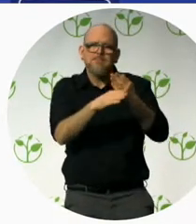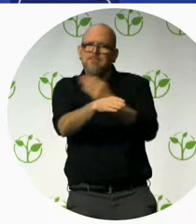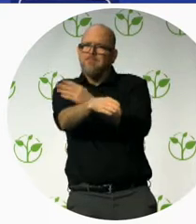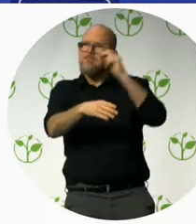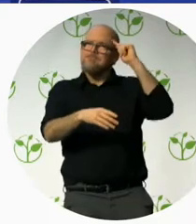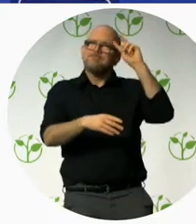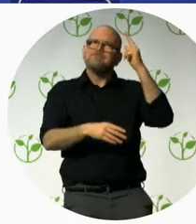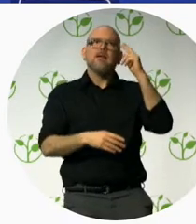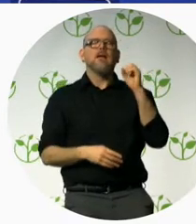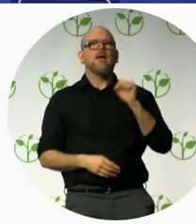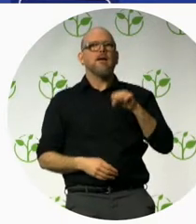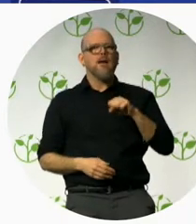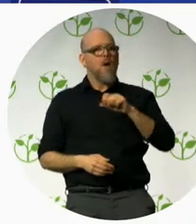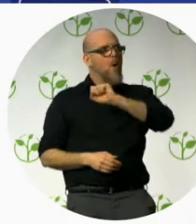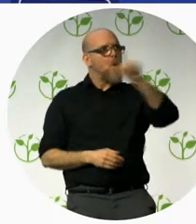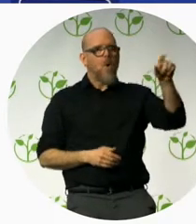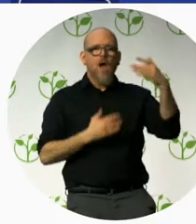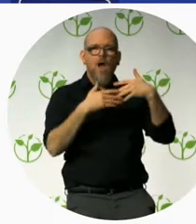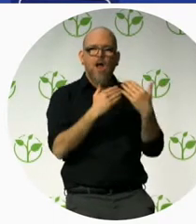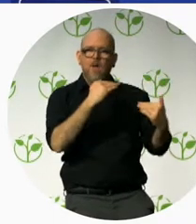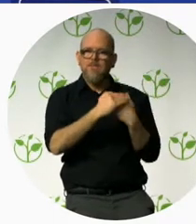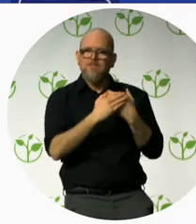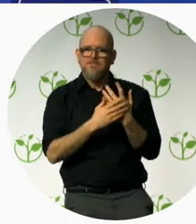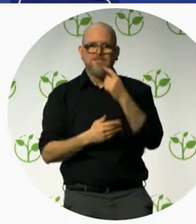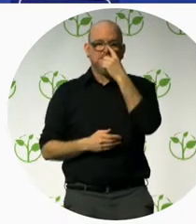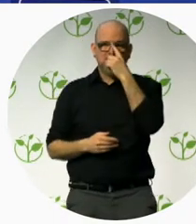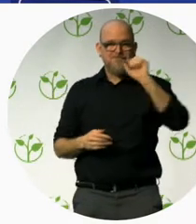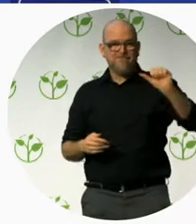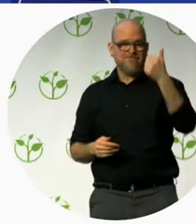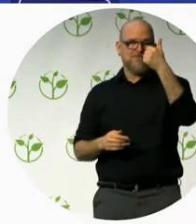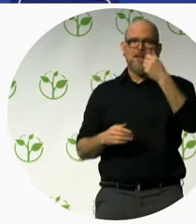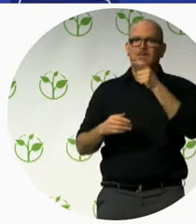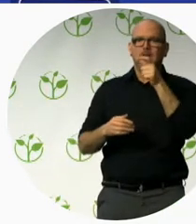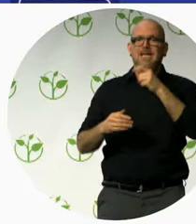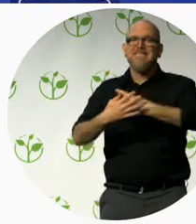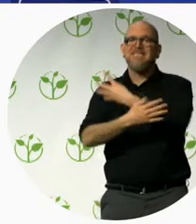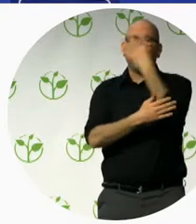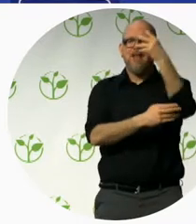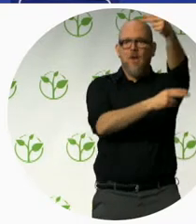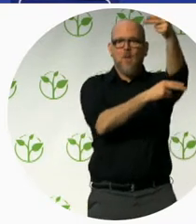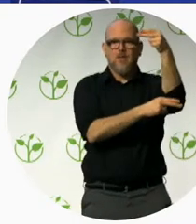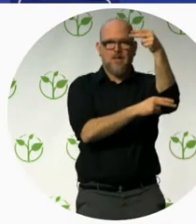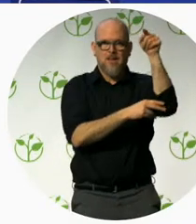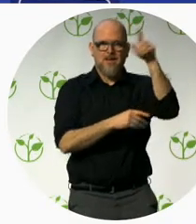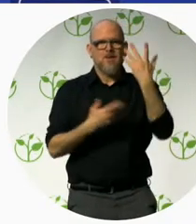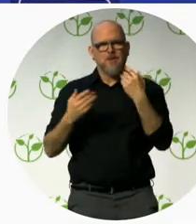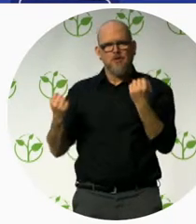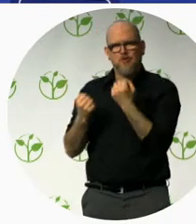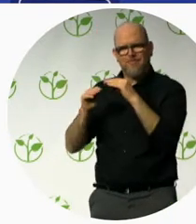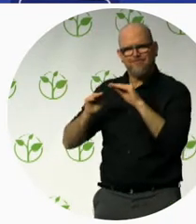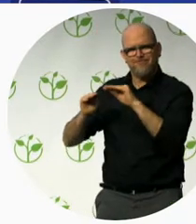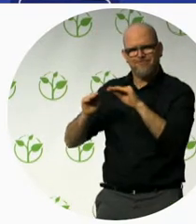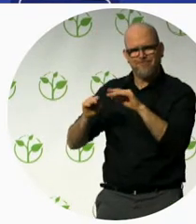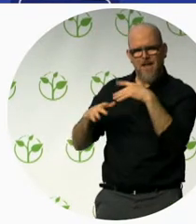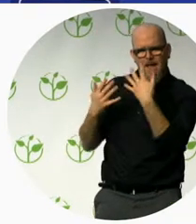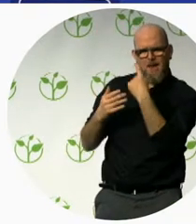things we started with in Scandic was training and speaking about disability questions. And that